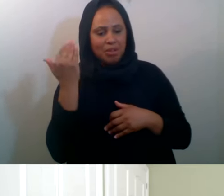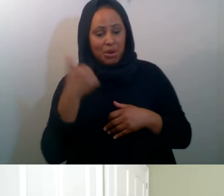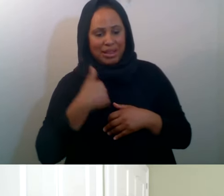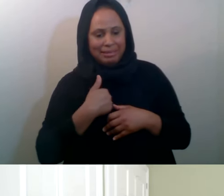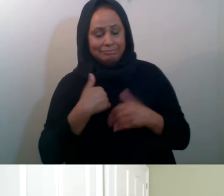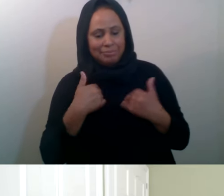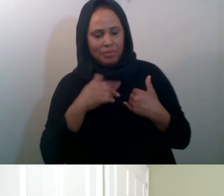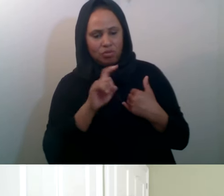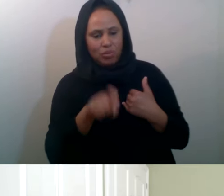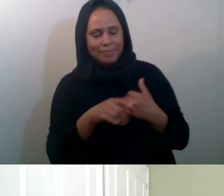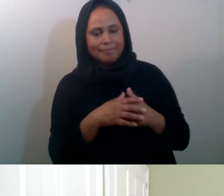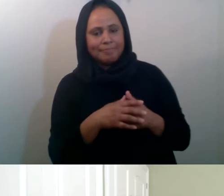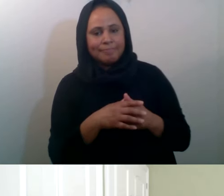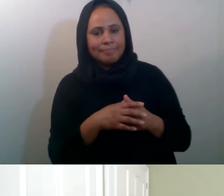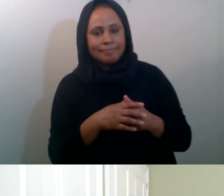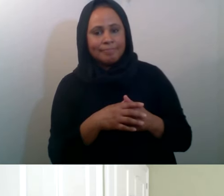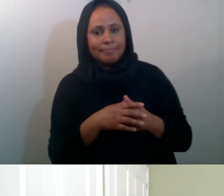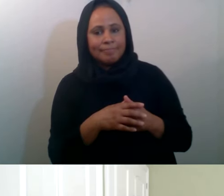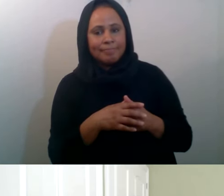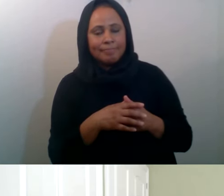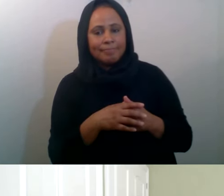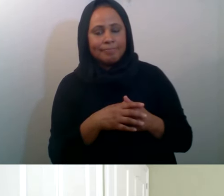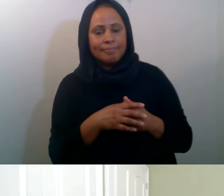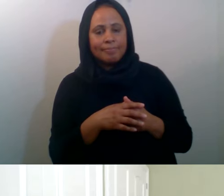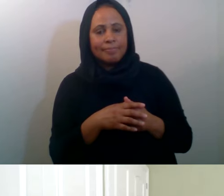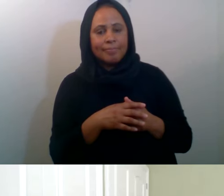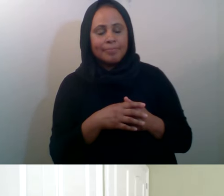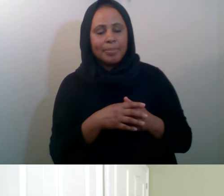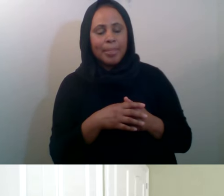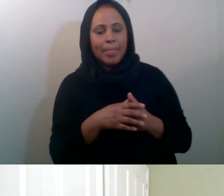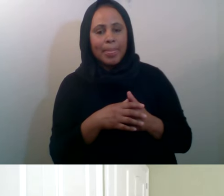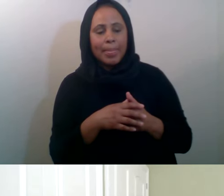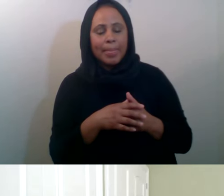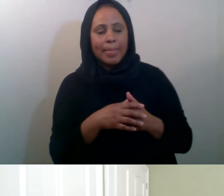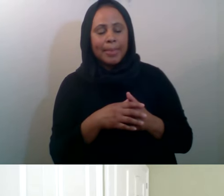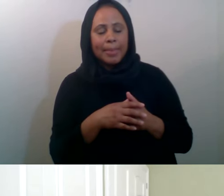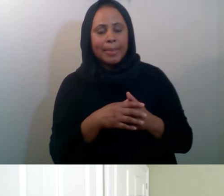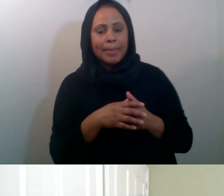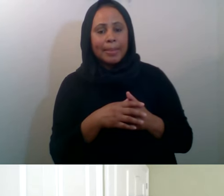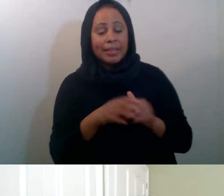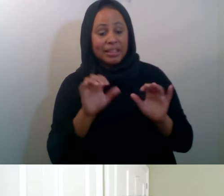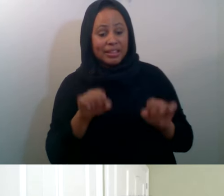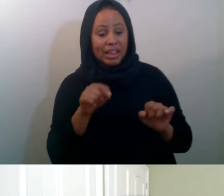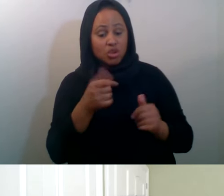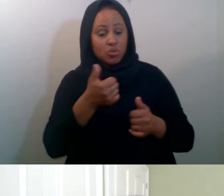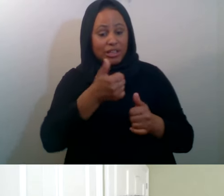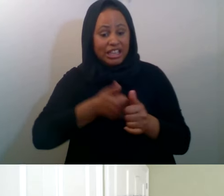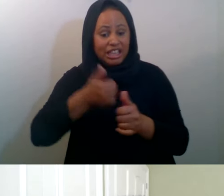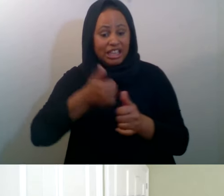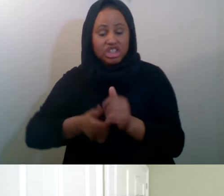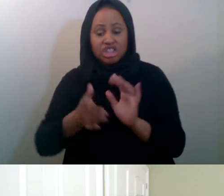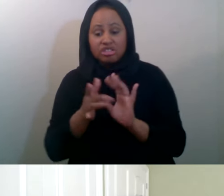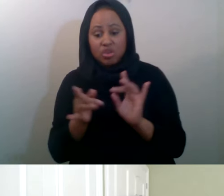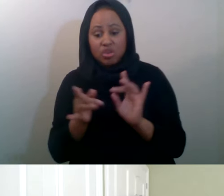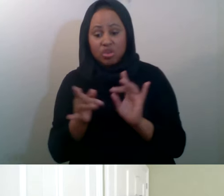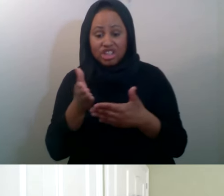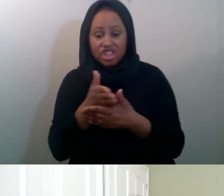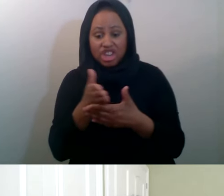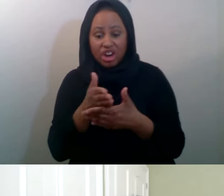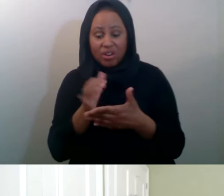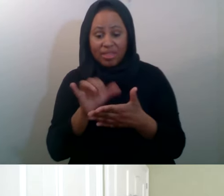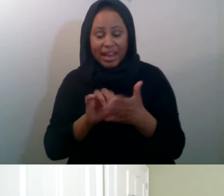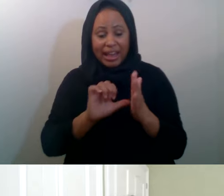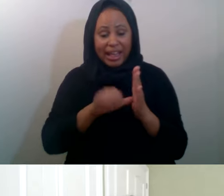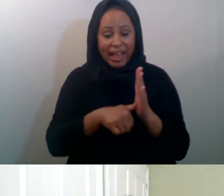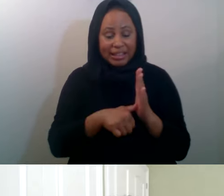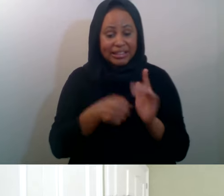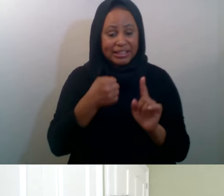more Q&A questions come in, uh, we'll go ahead and answer those, but can you each share a story that best highlights the impact of your work? Uh, whether it's you, Ahmed,